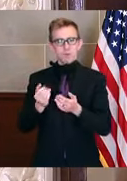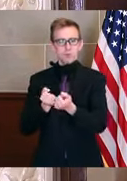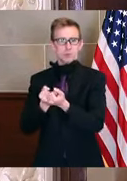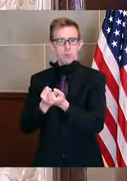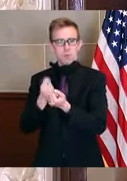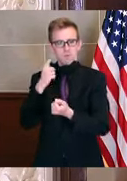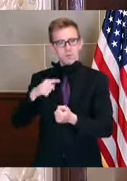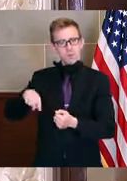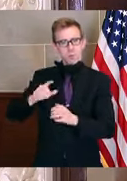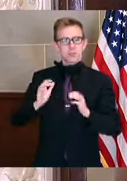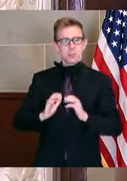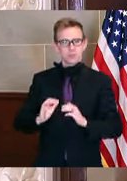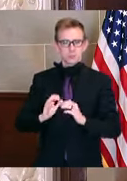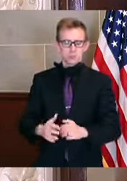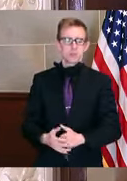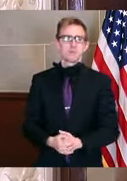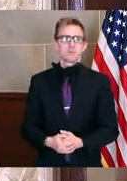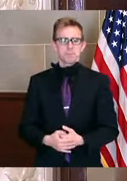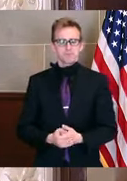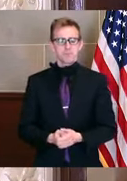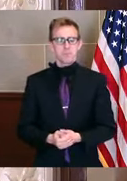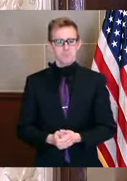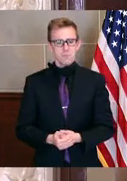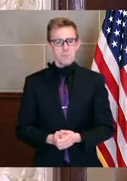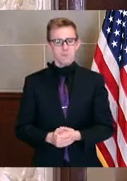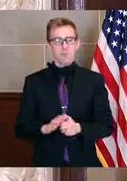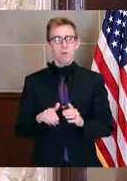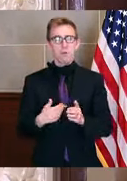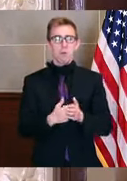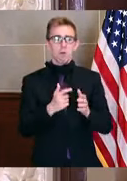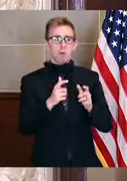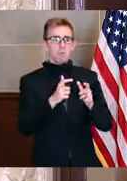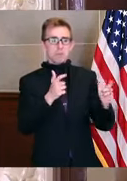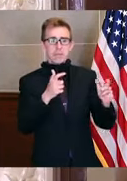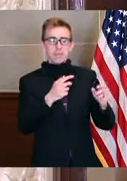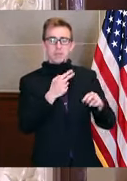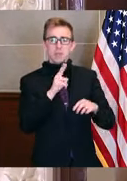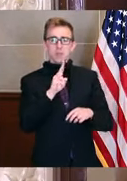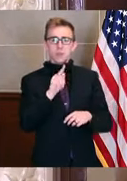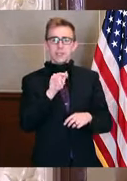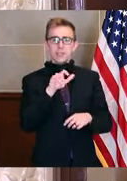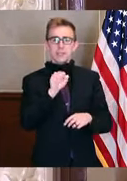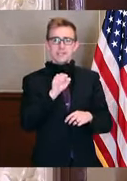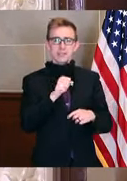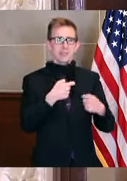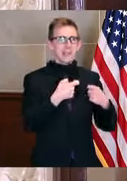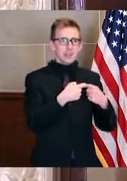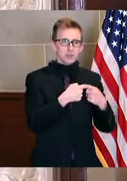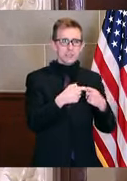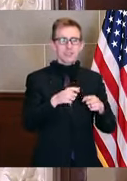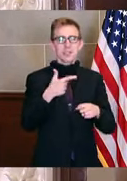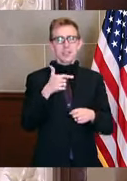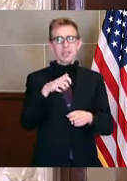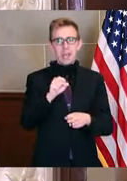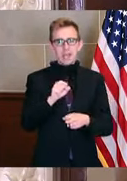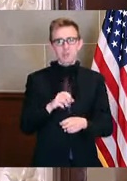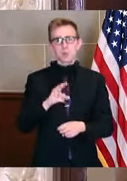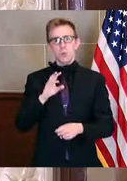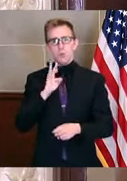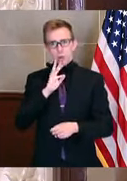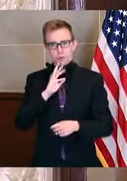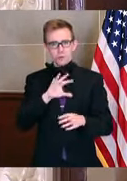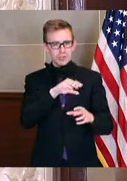customers during this pandemic. All of the major utilities which includes electricity, gas, gas, and water